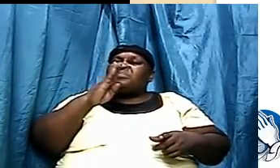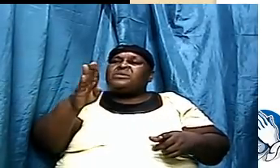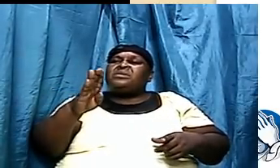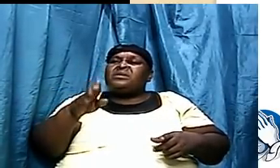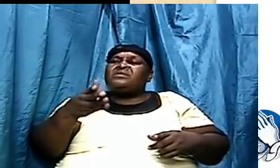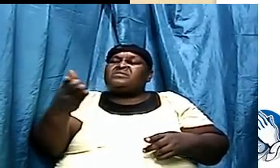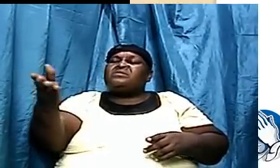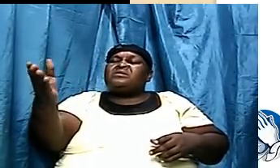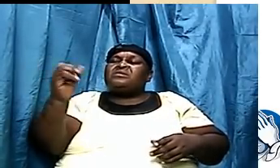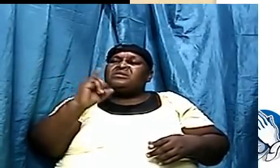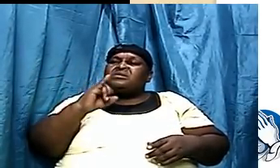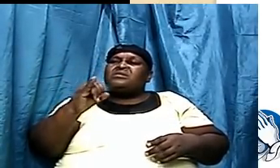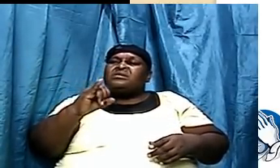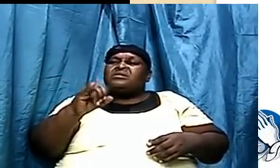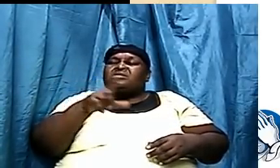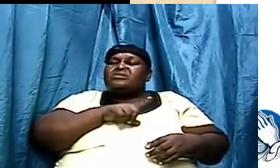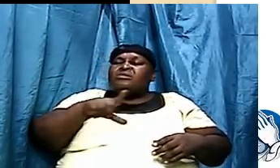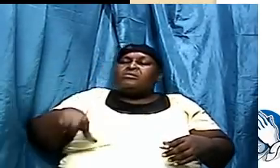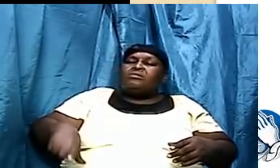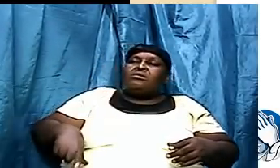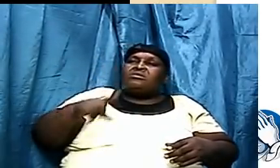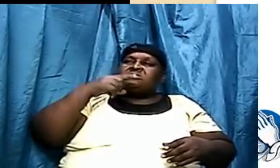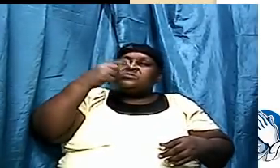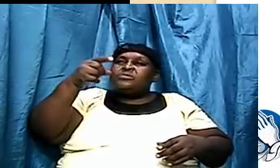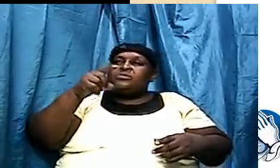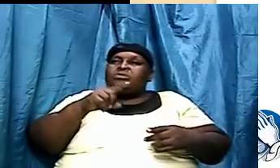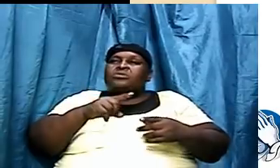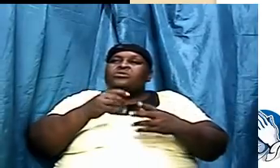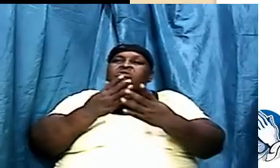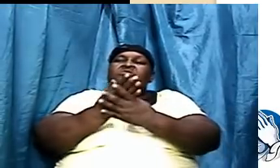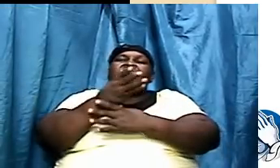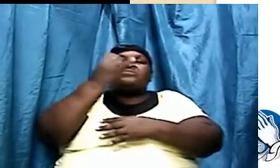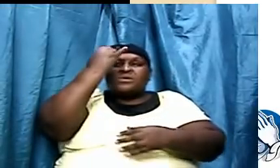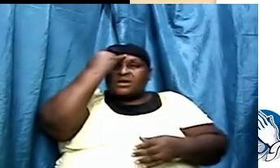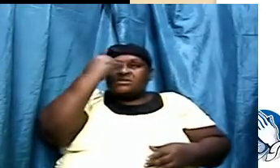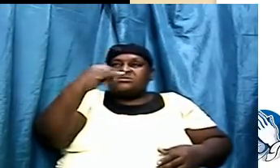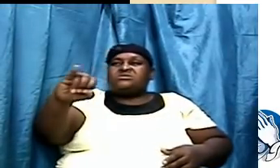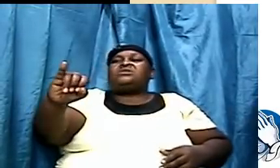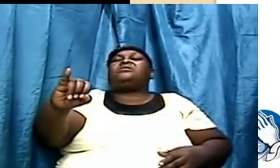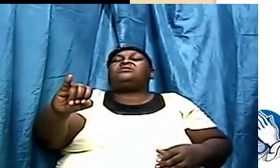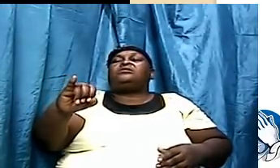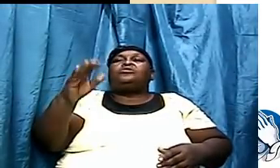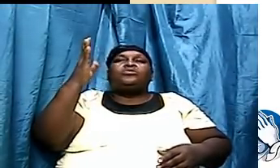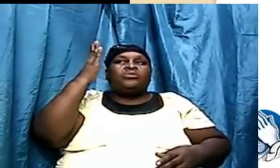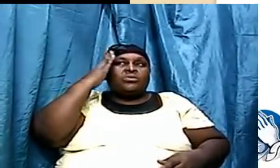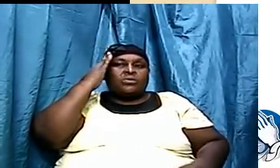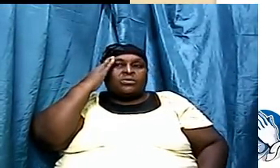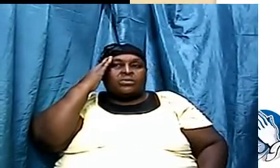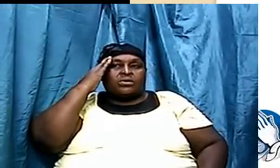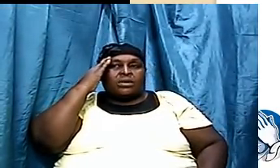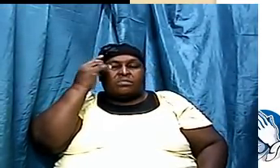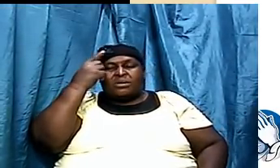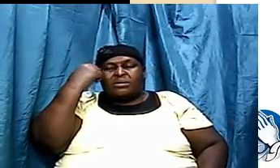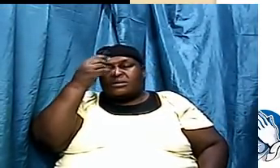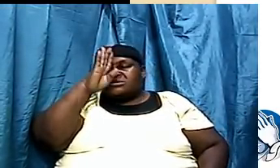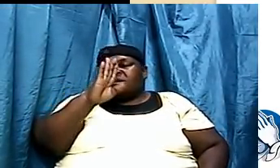spoke through Isaiah knew. And because God don't want us to get false things,